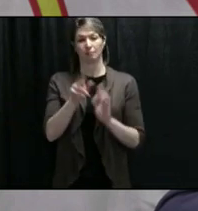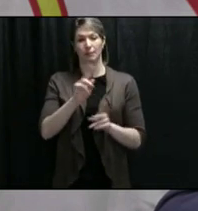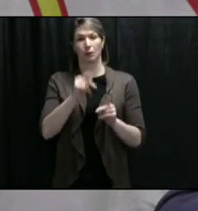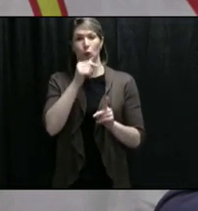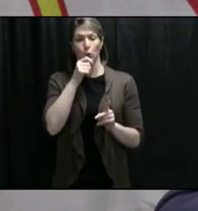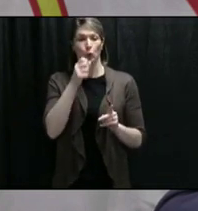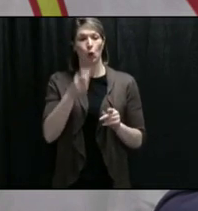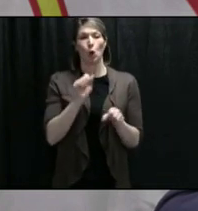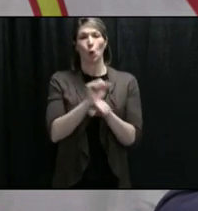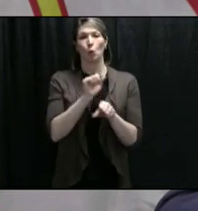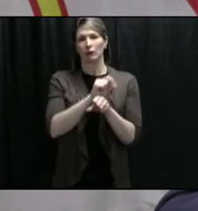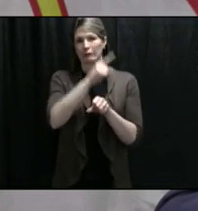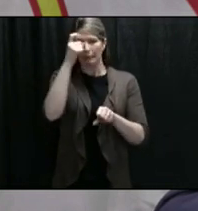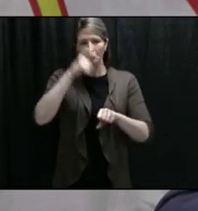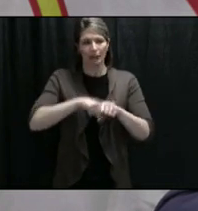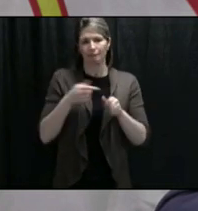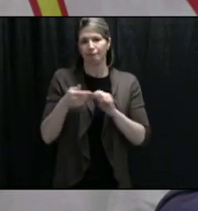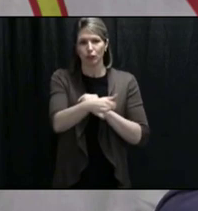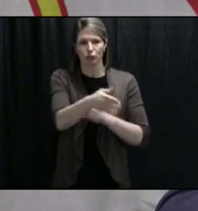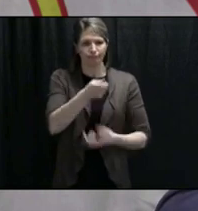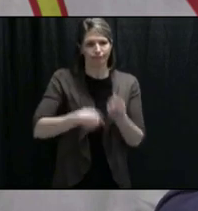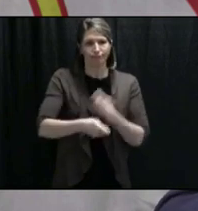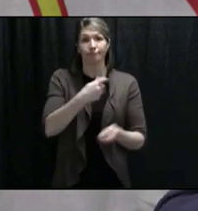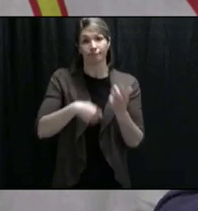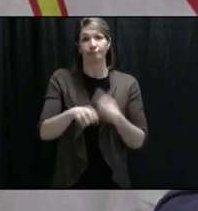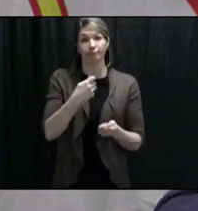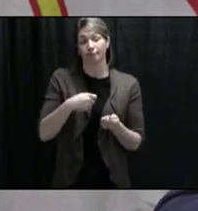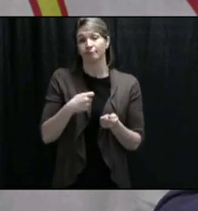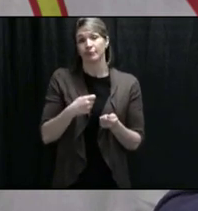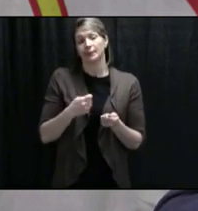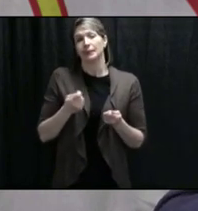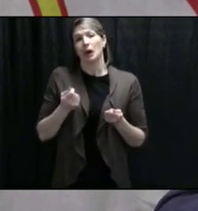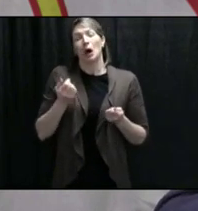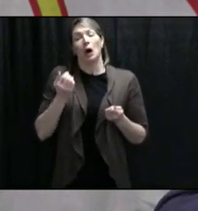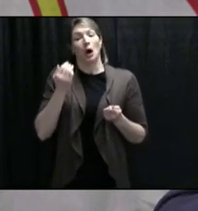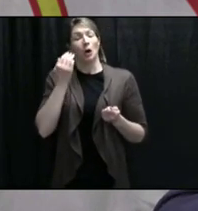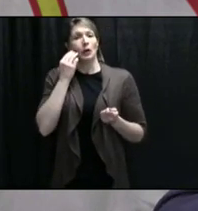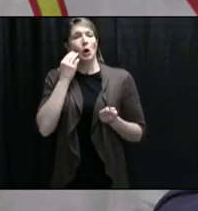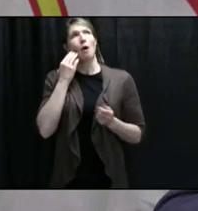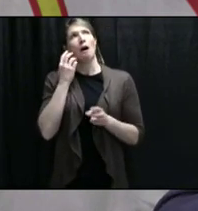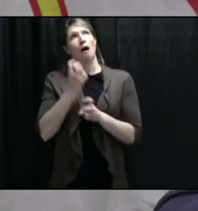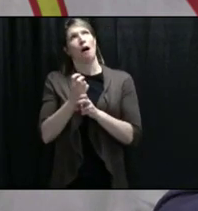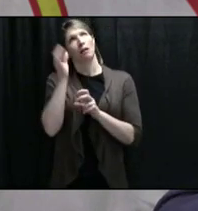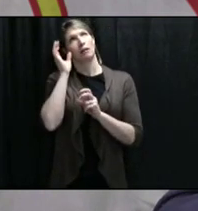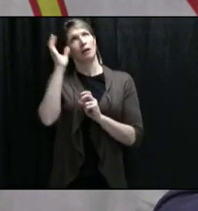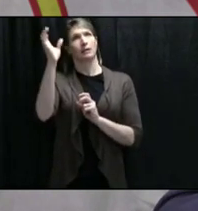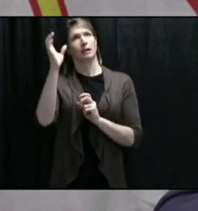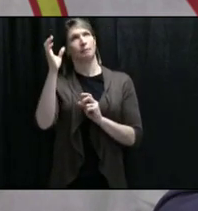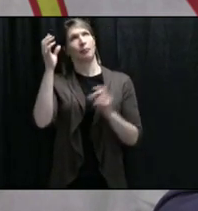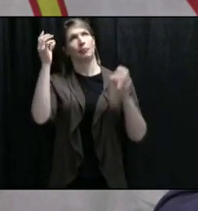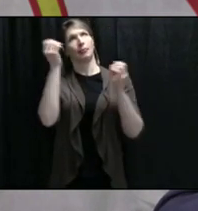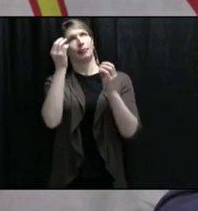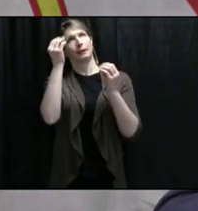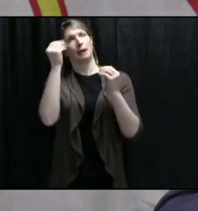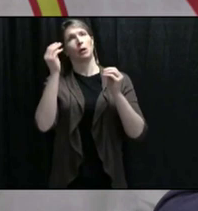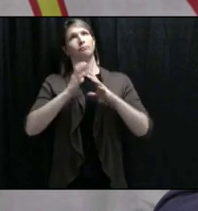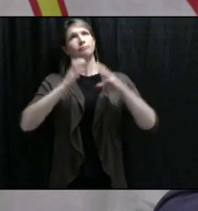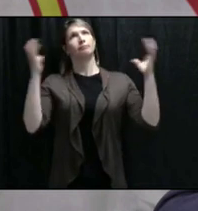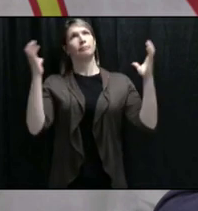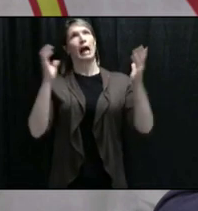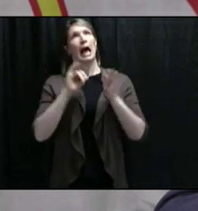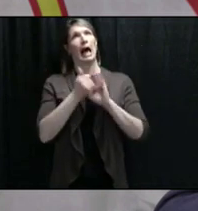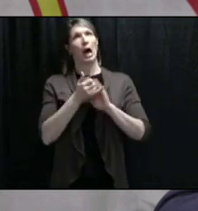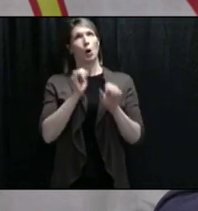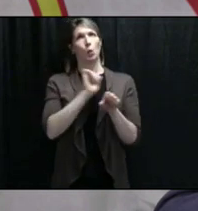it's very difficult, as you just think of the very concept, especially from a fish harvester, how you would actually be able to work in that